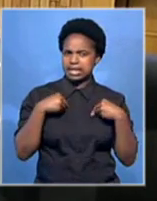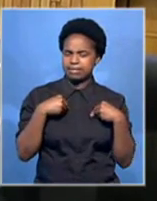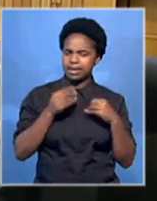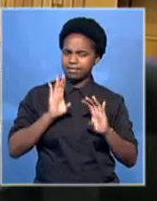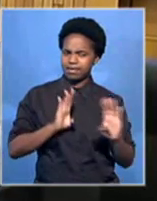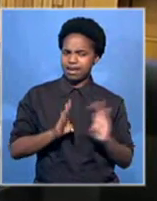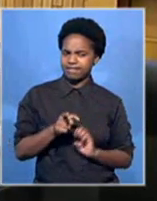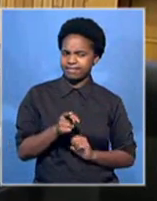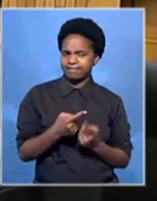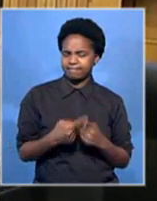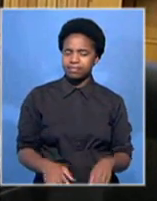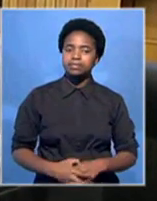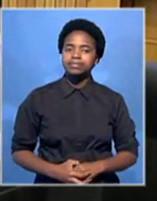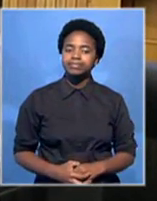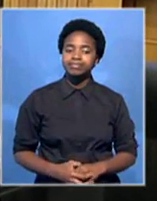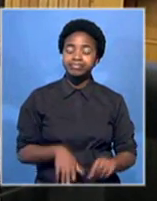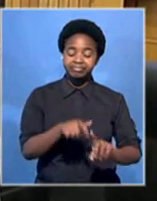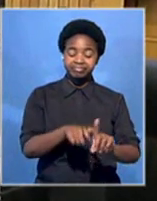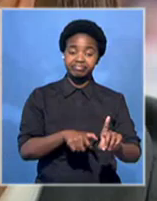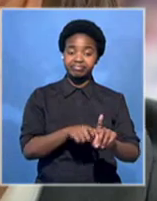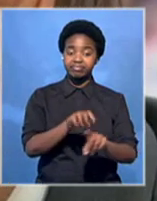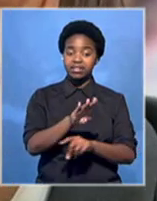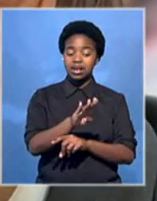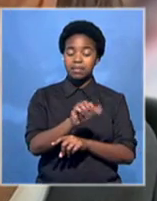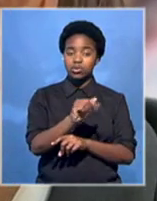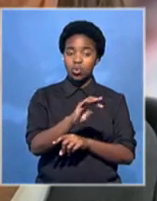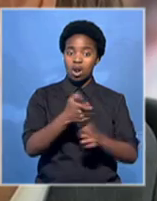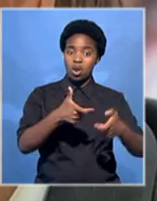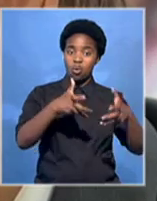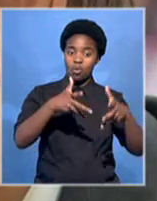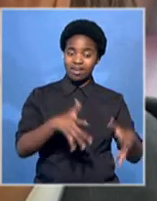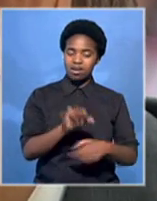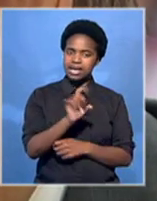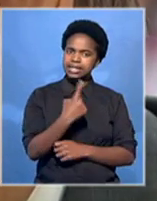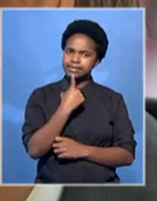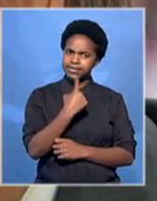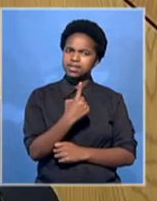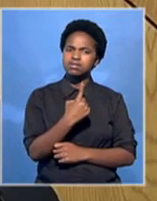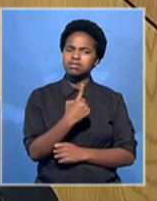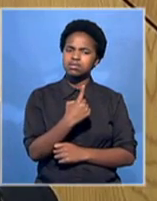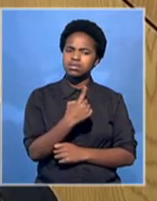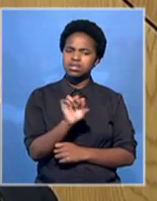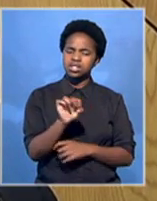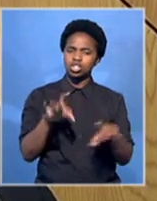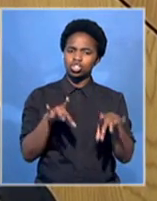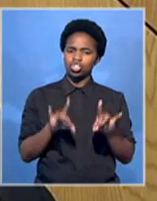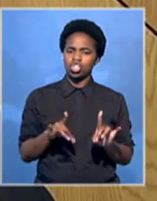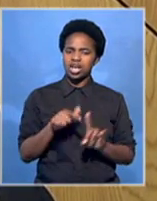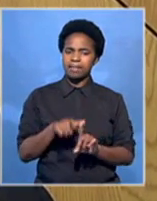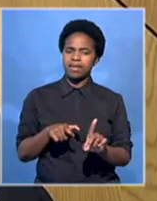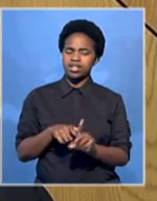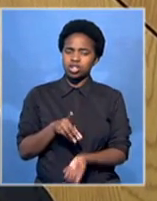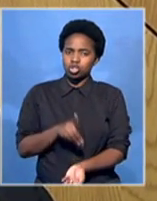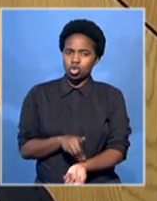Earlier the proceedings started with Besson's lawyer, advocate Jaap Salir, demanding that the hearing's chairperson, Dr.